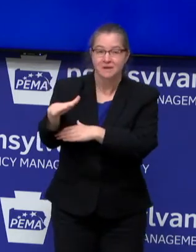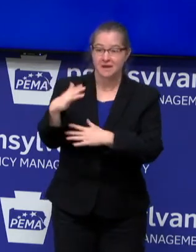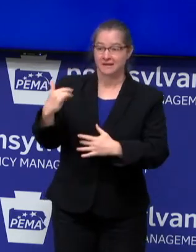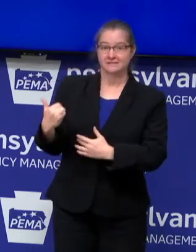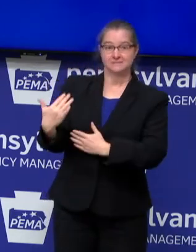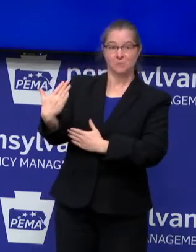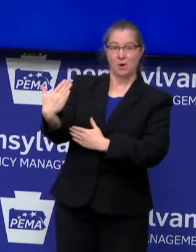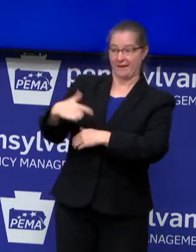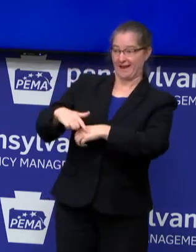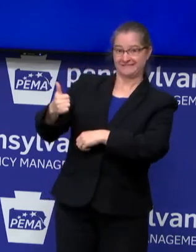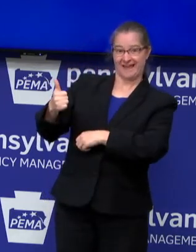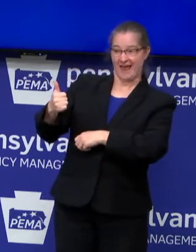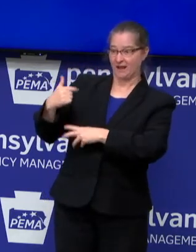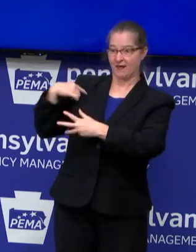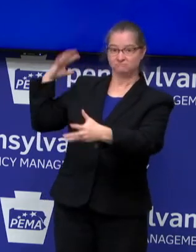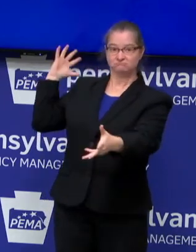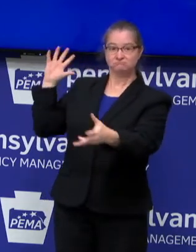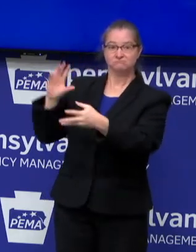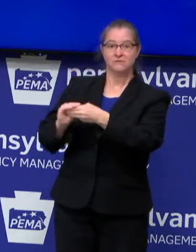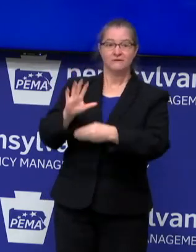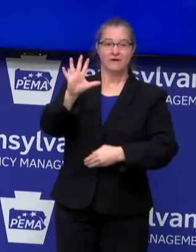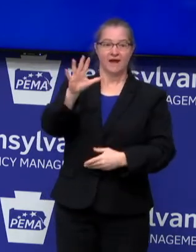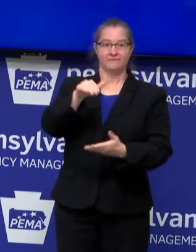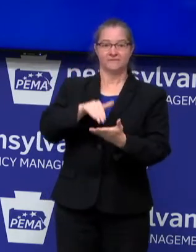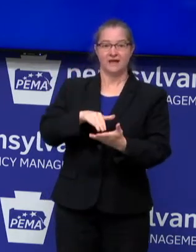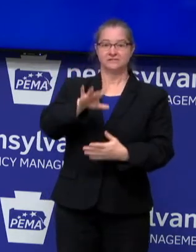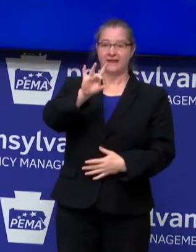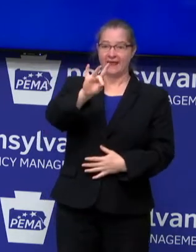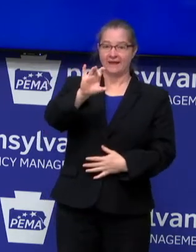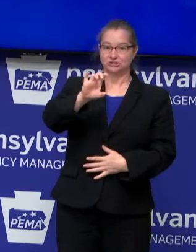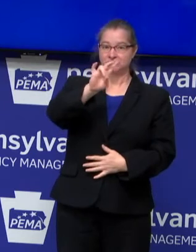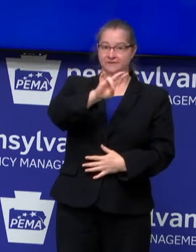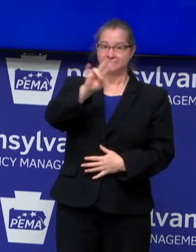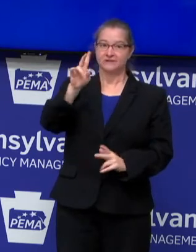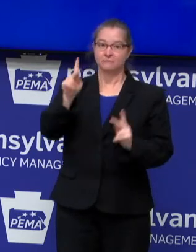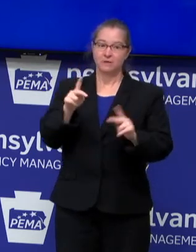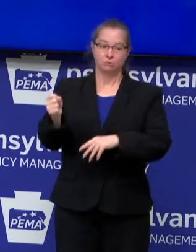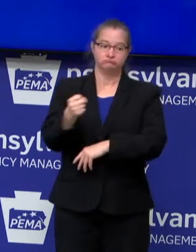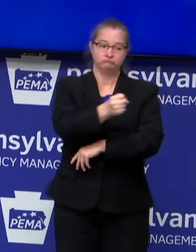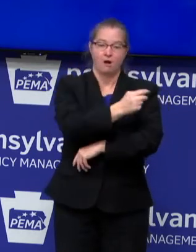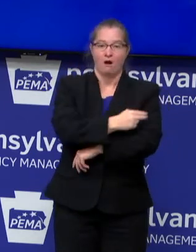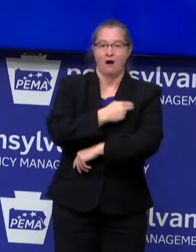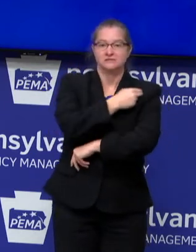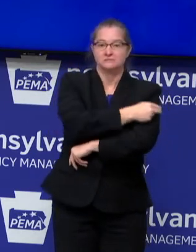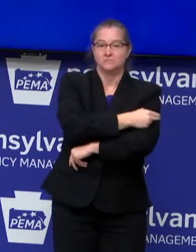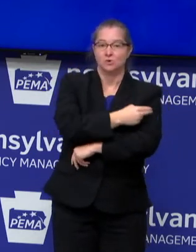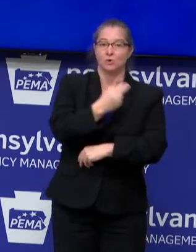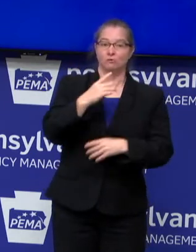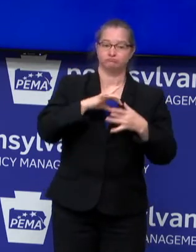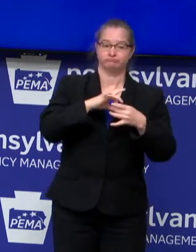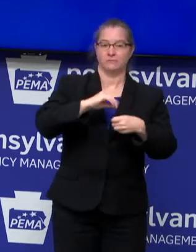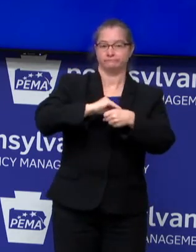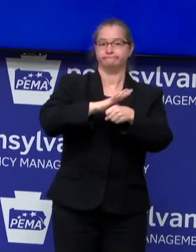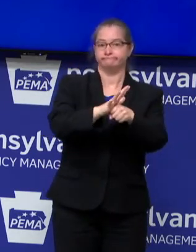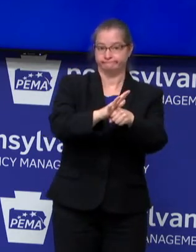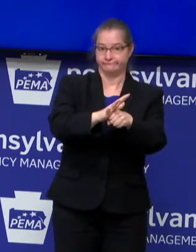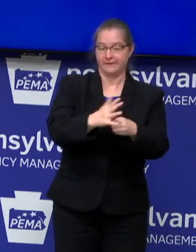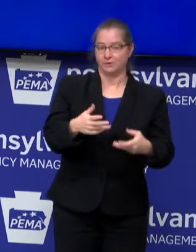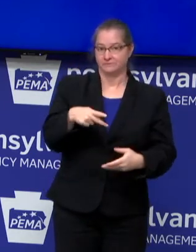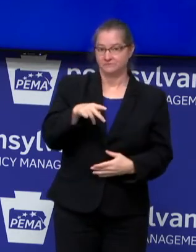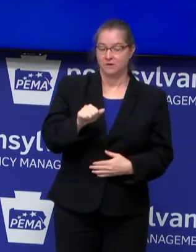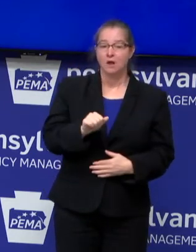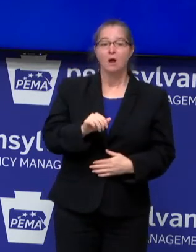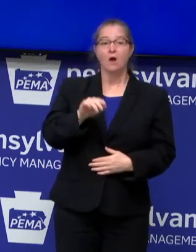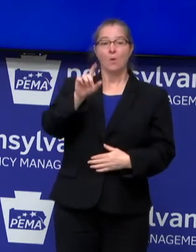,877 people are hospitalized due to COVID-19 in Pennsylvania. 1